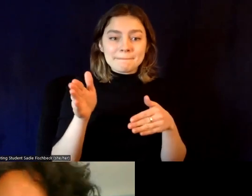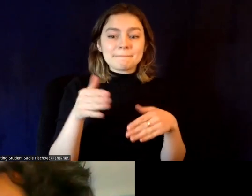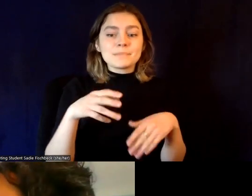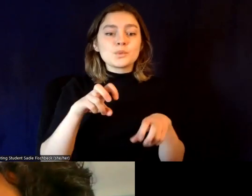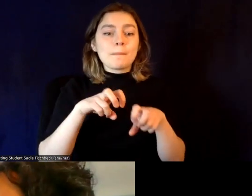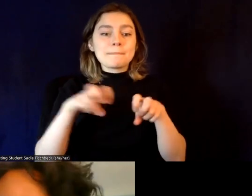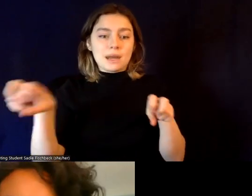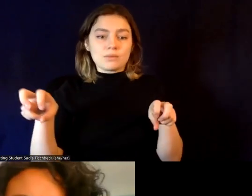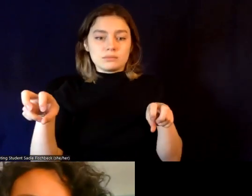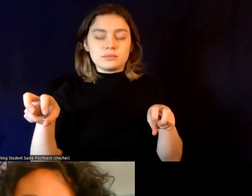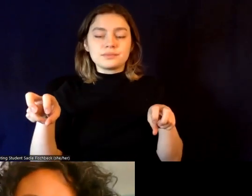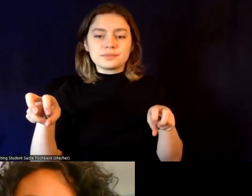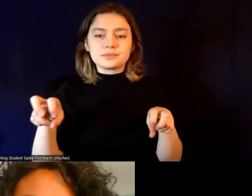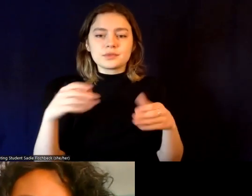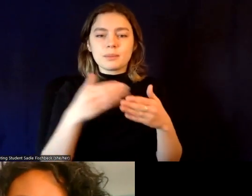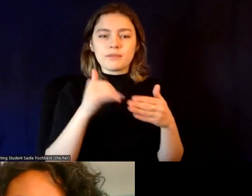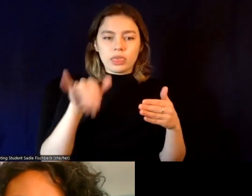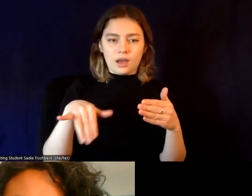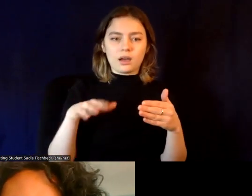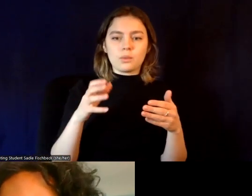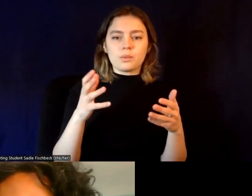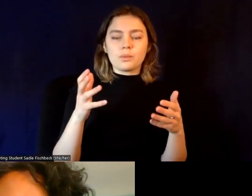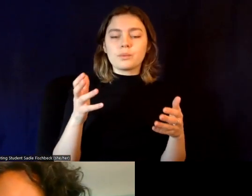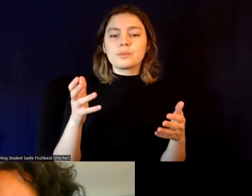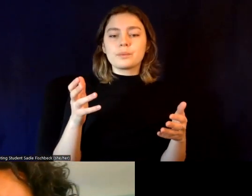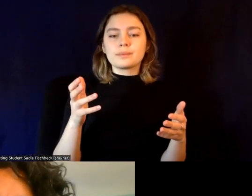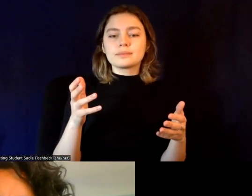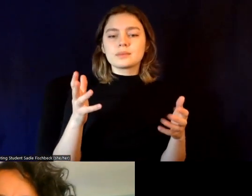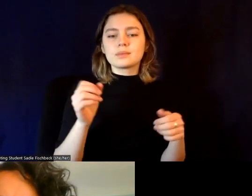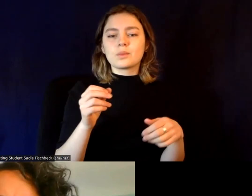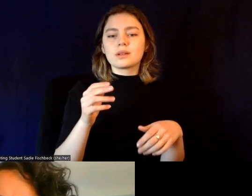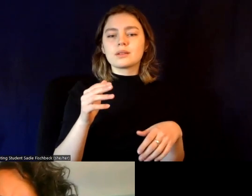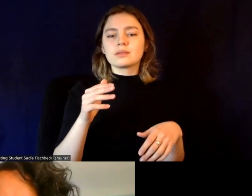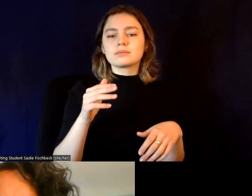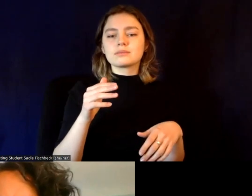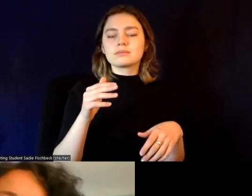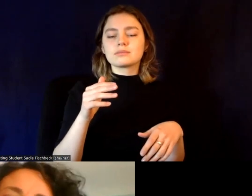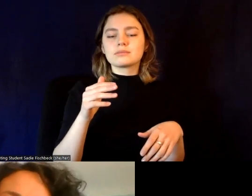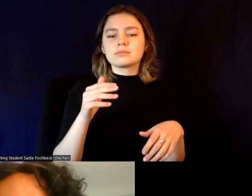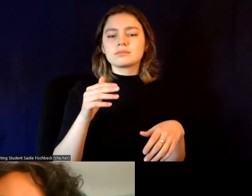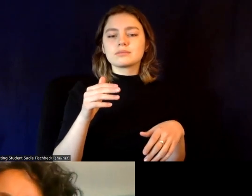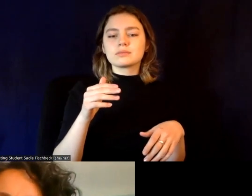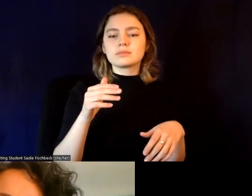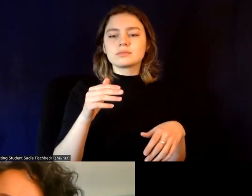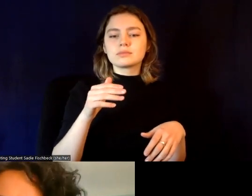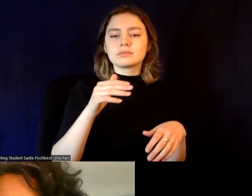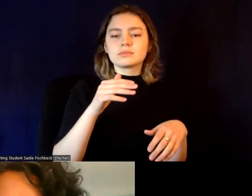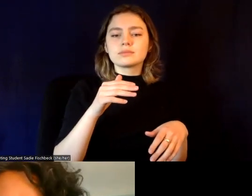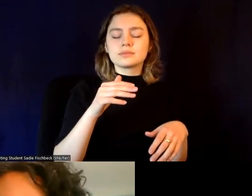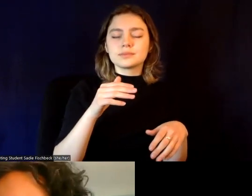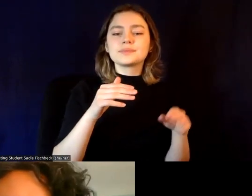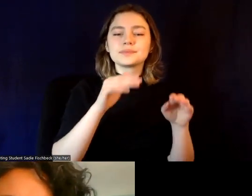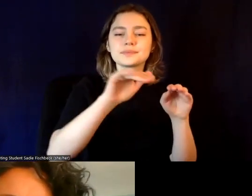Before I do that, I do want to just, um, send some shoutouts to a few folks who have registered for this, uh,